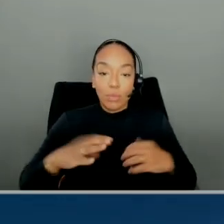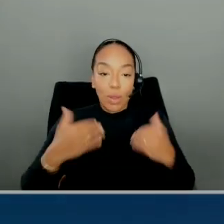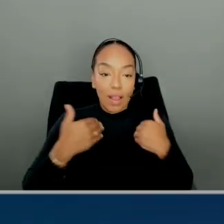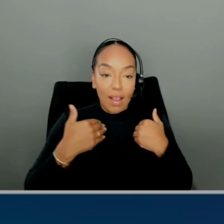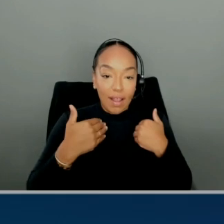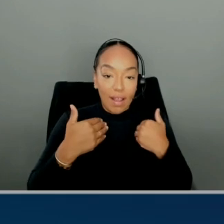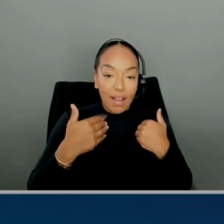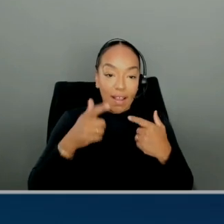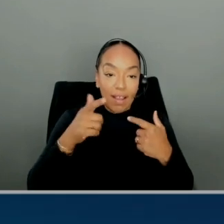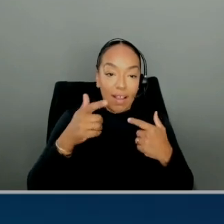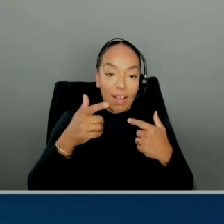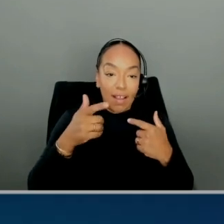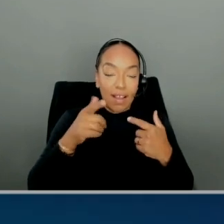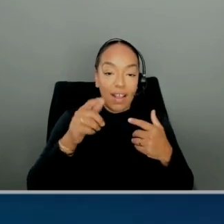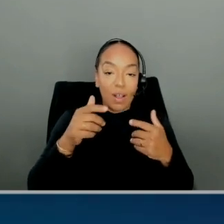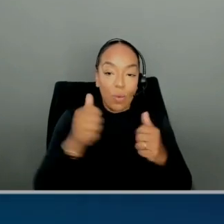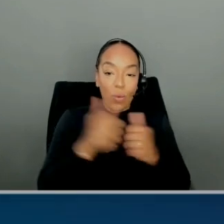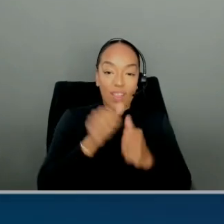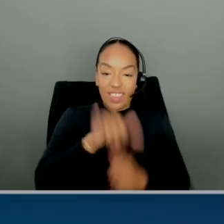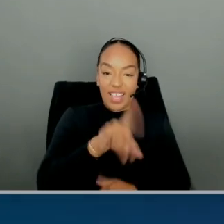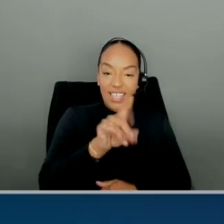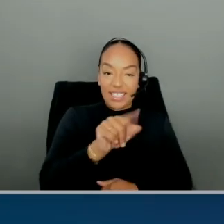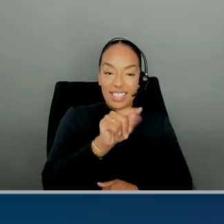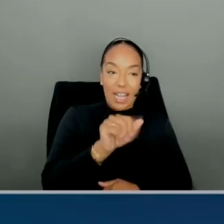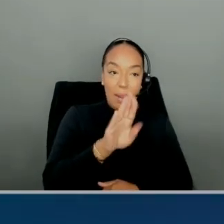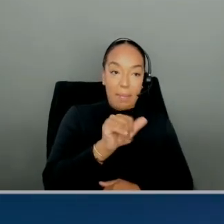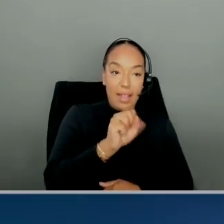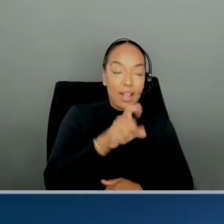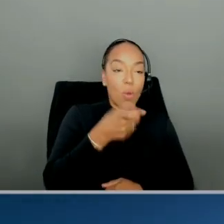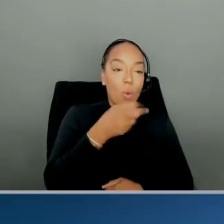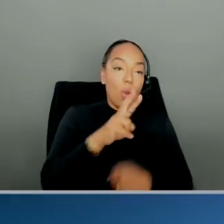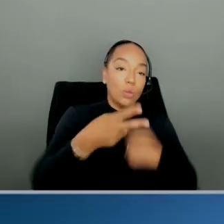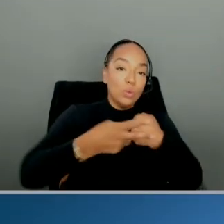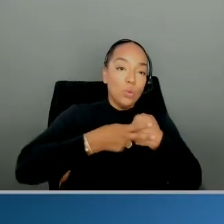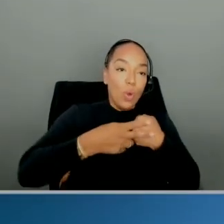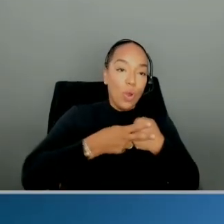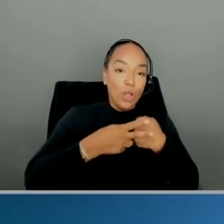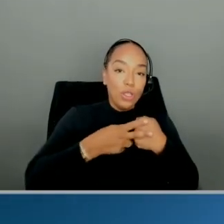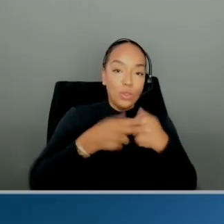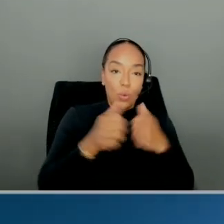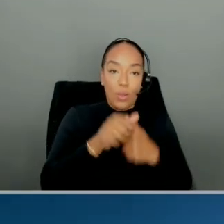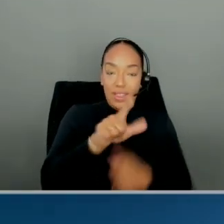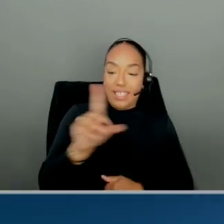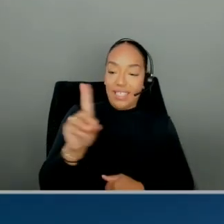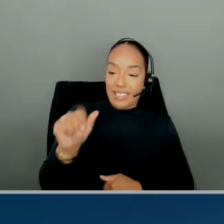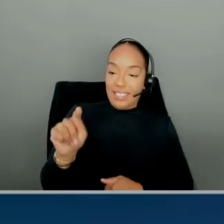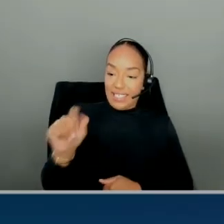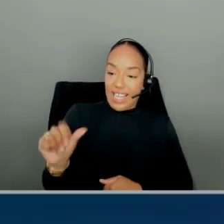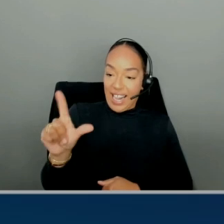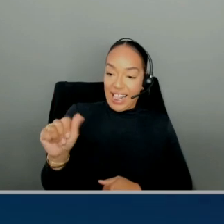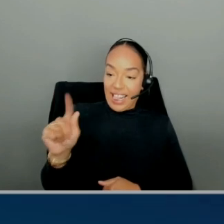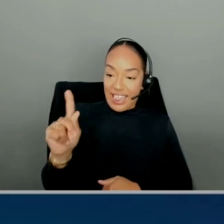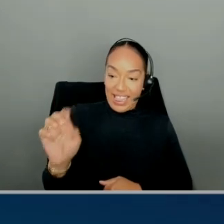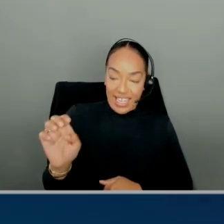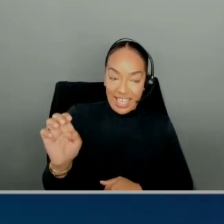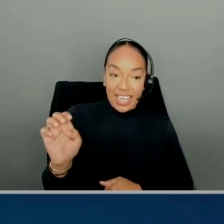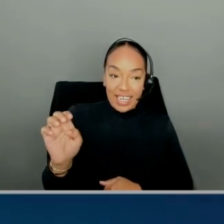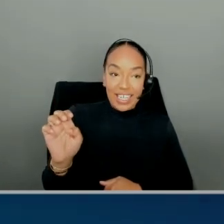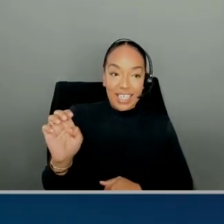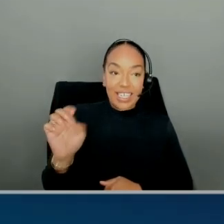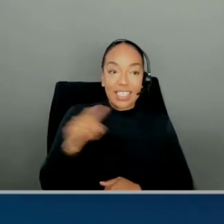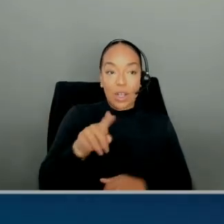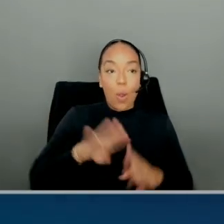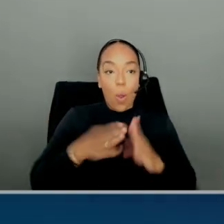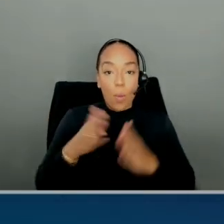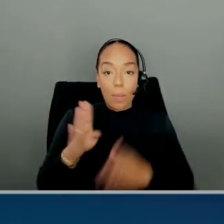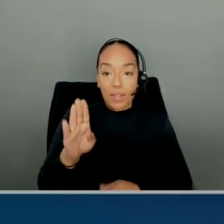queries faster with the data warehouses or can have storage which is cheaper with the data lakes. With this, with the open table format and transaction data